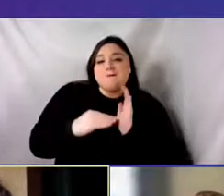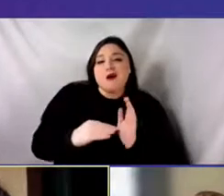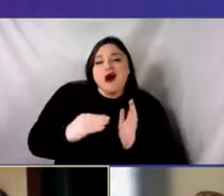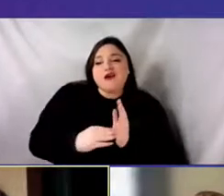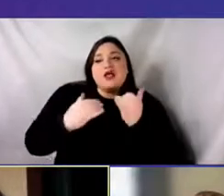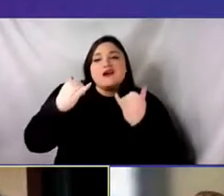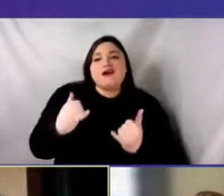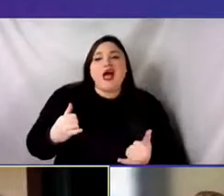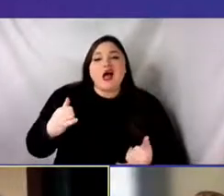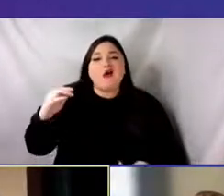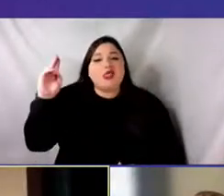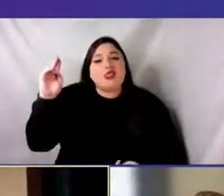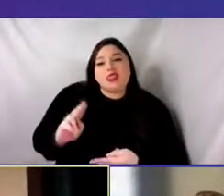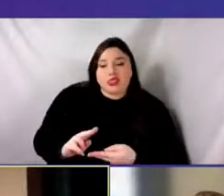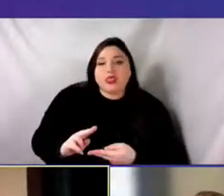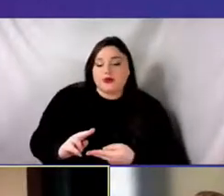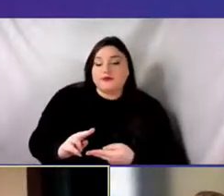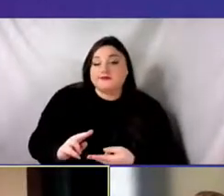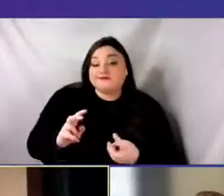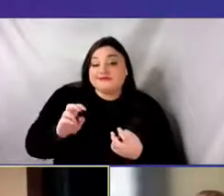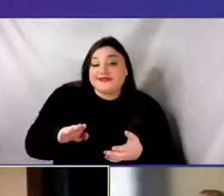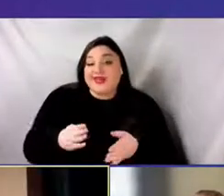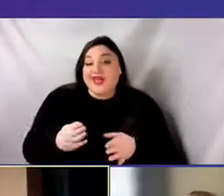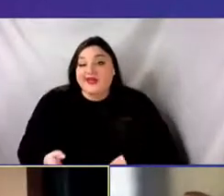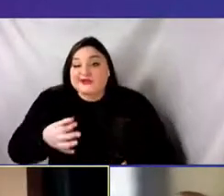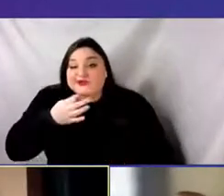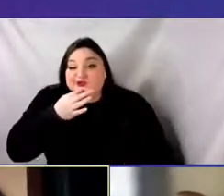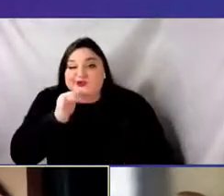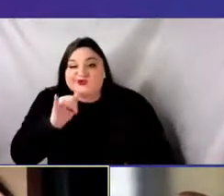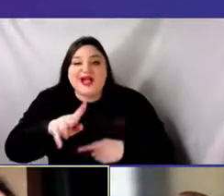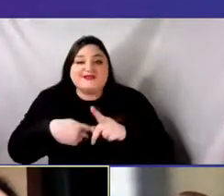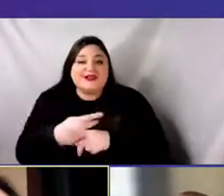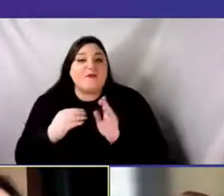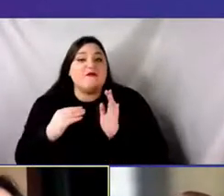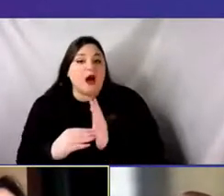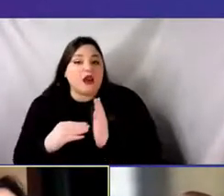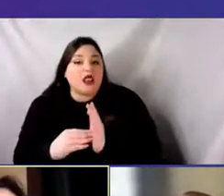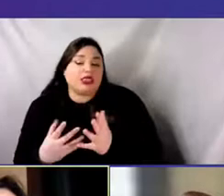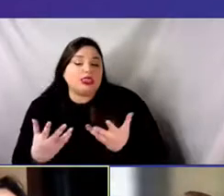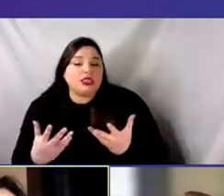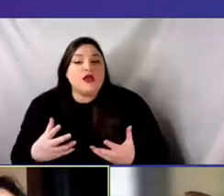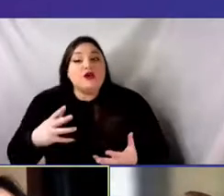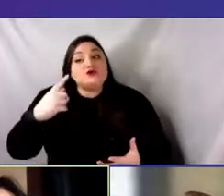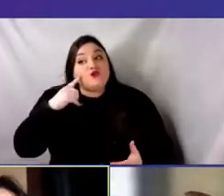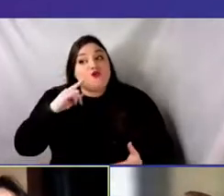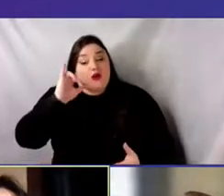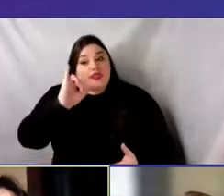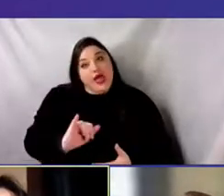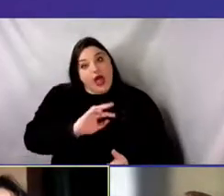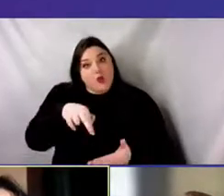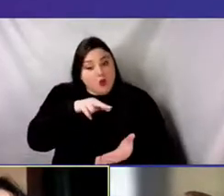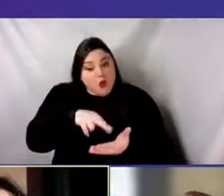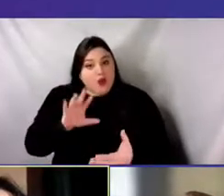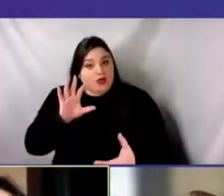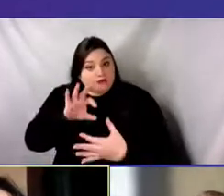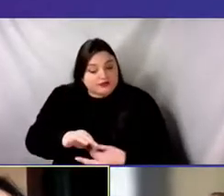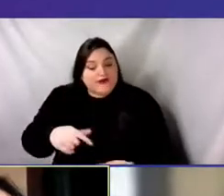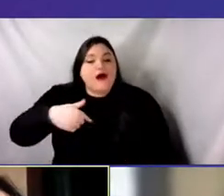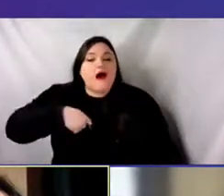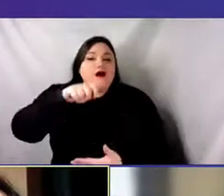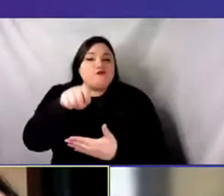so to, so to speak. Um, and I've, in that capacity, I've written grants, I've managed payroll,